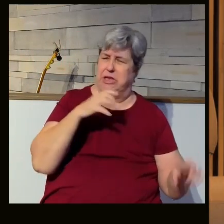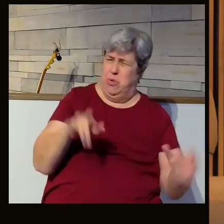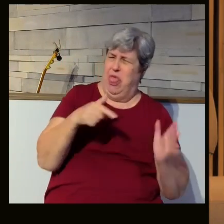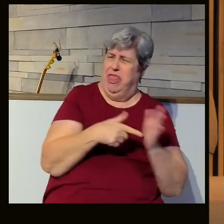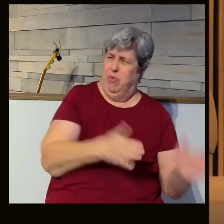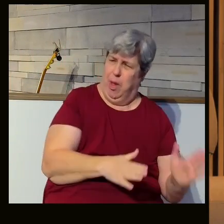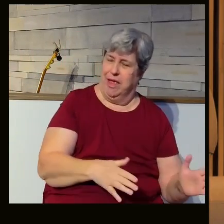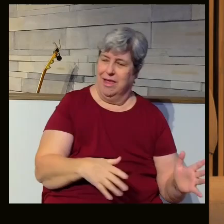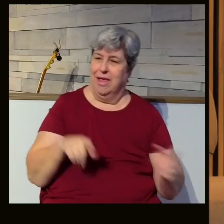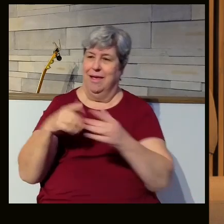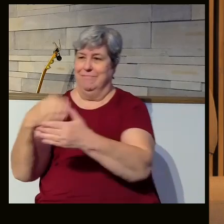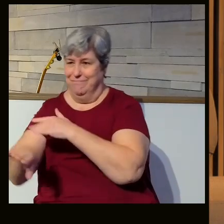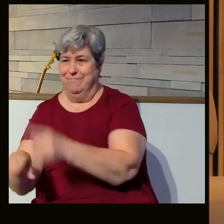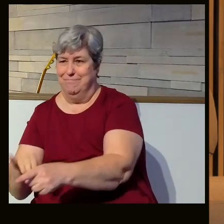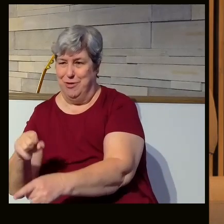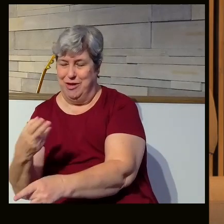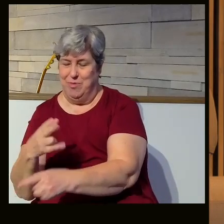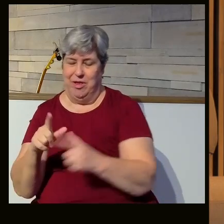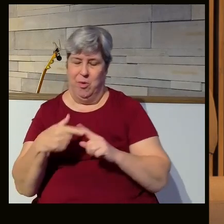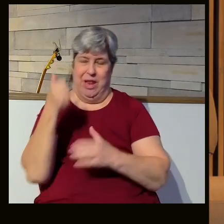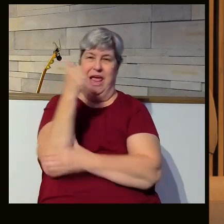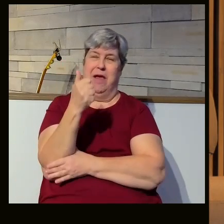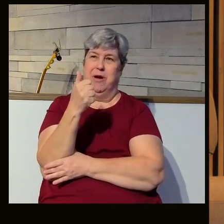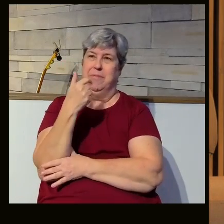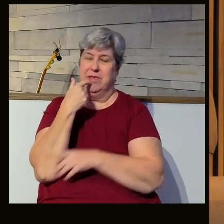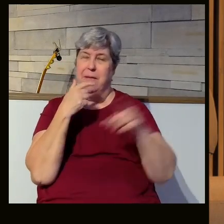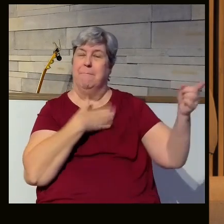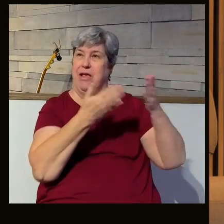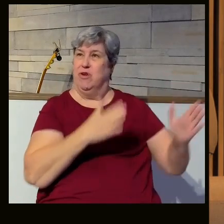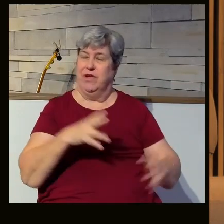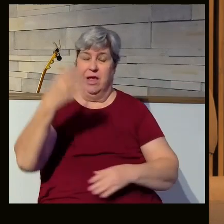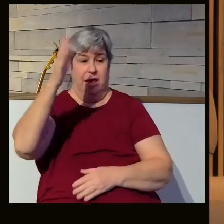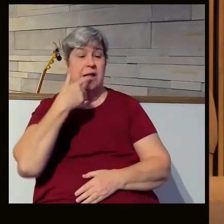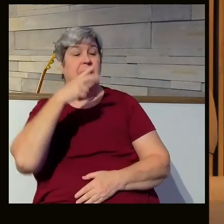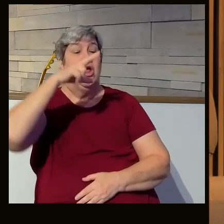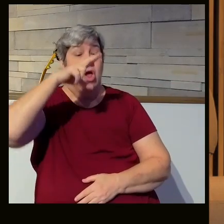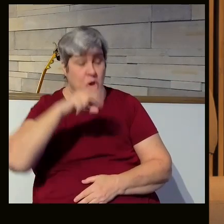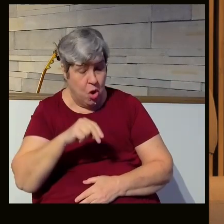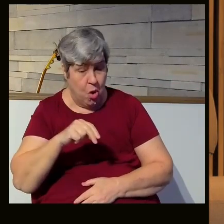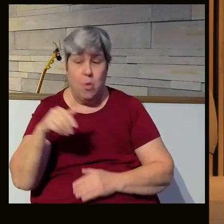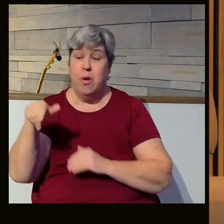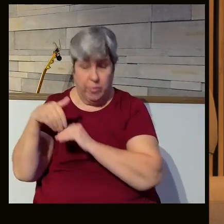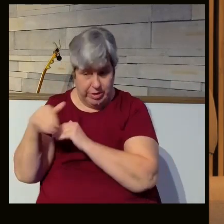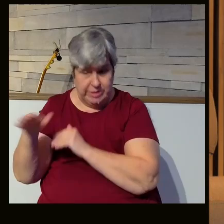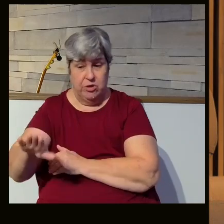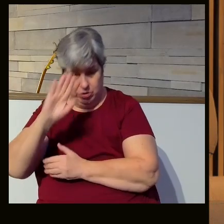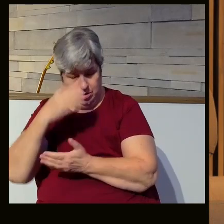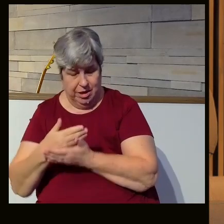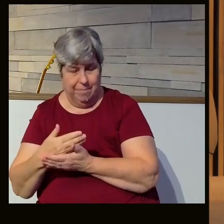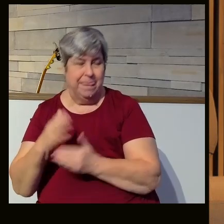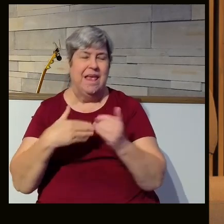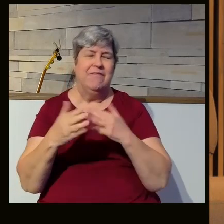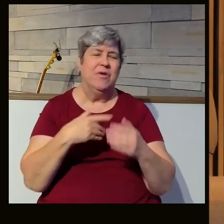way and we have Ishmael. When Abraham's wanting to be strong-headed and God said, no, we are going to send Ishmael away. Even when your heart